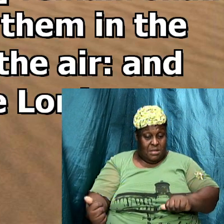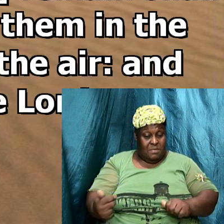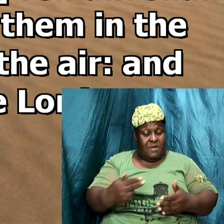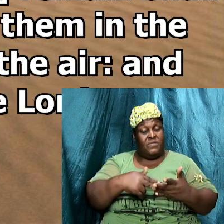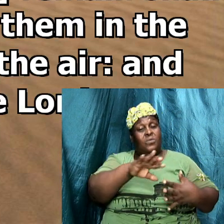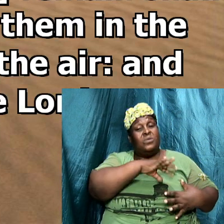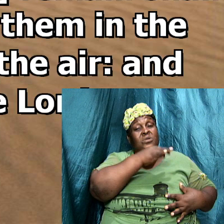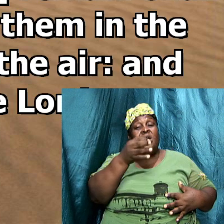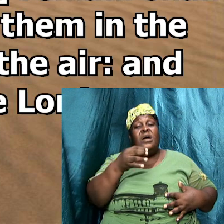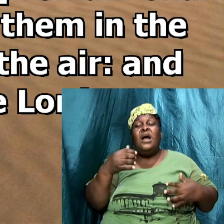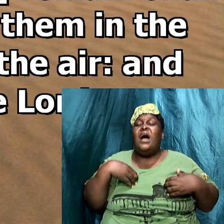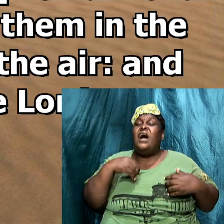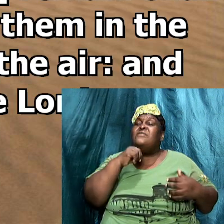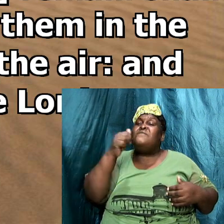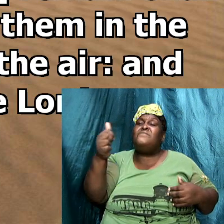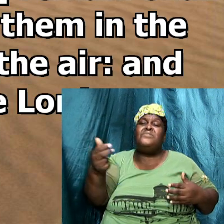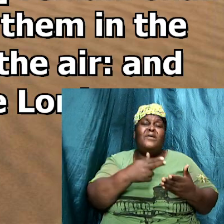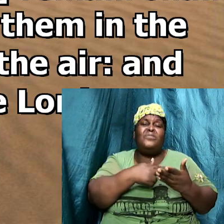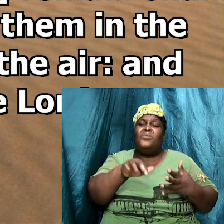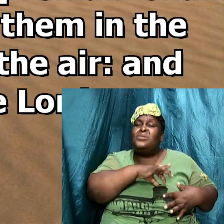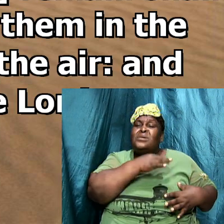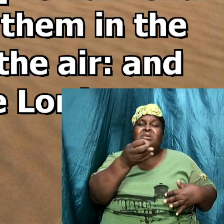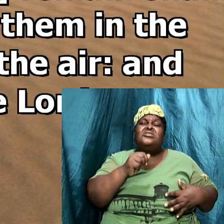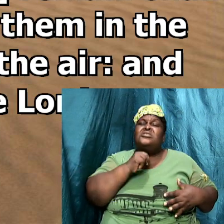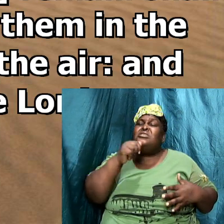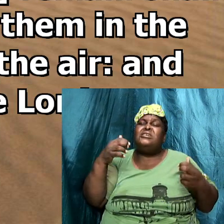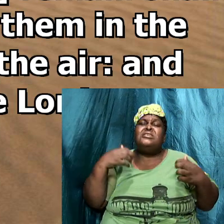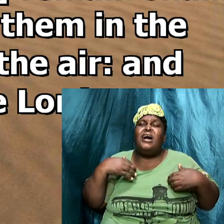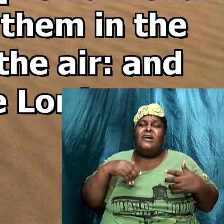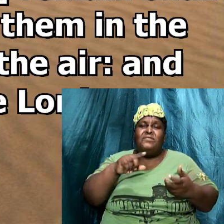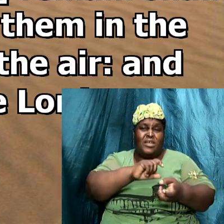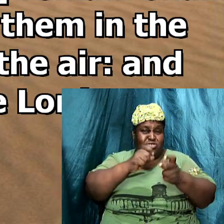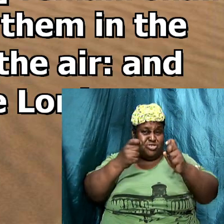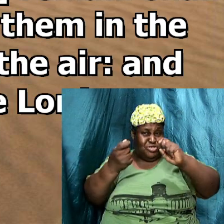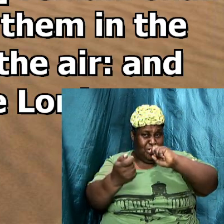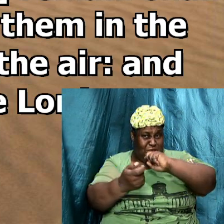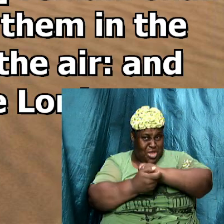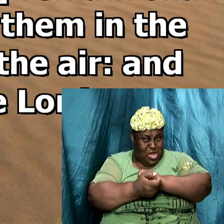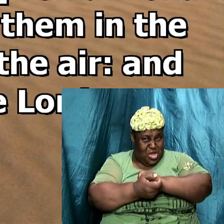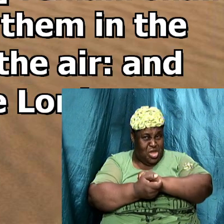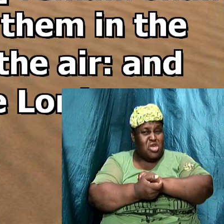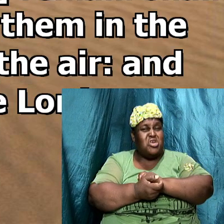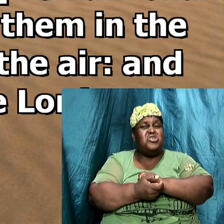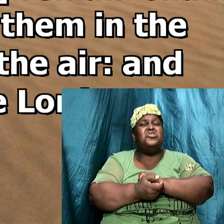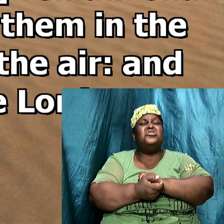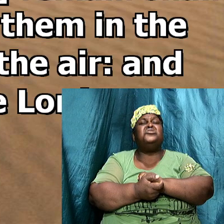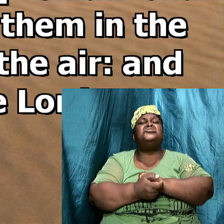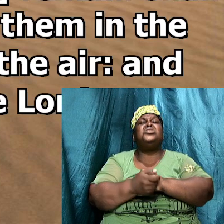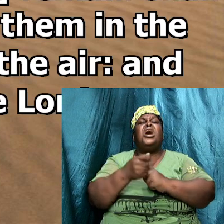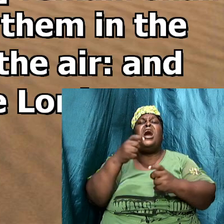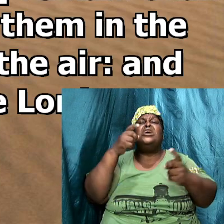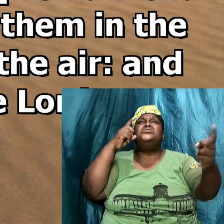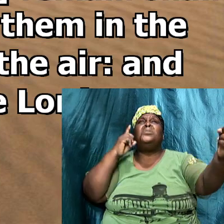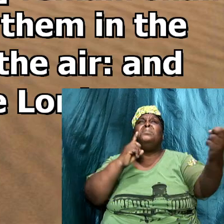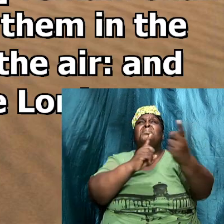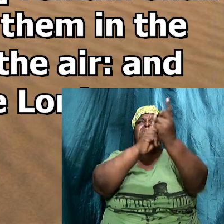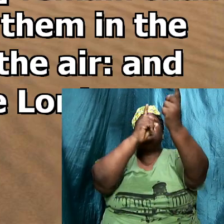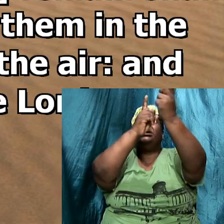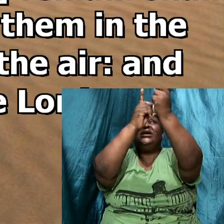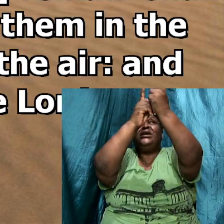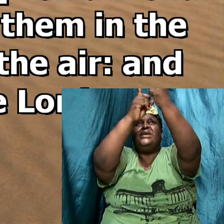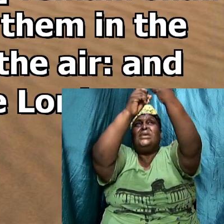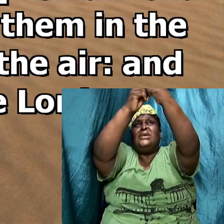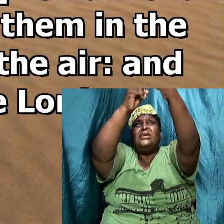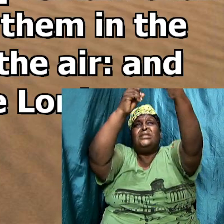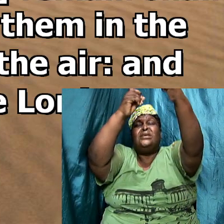Holy Ghost you will not have that change in agent that will cause you to know change and to meet the Lord in the